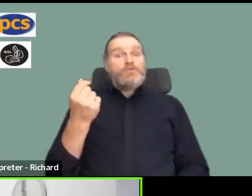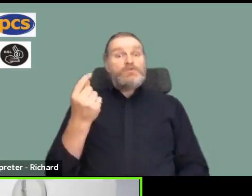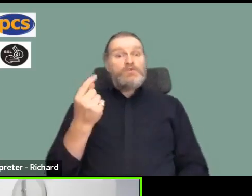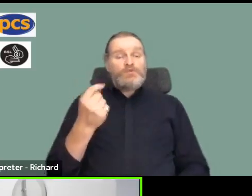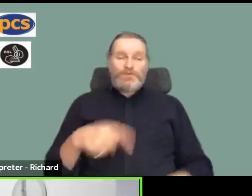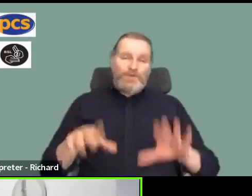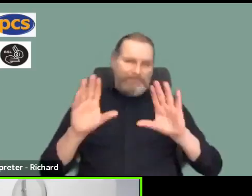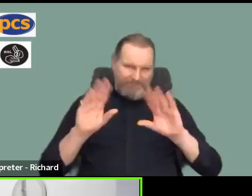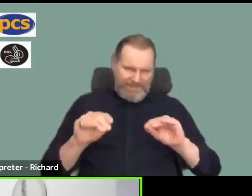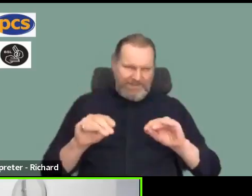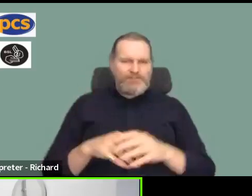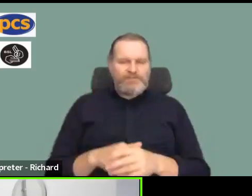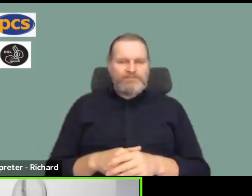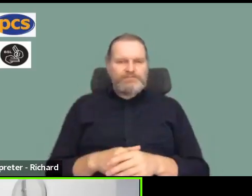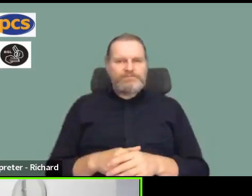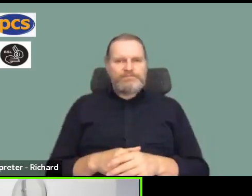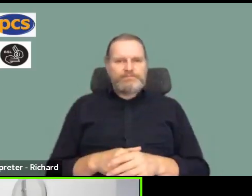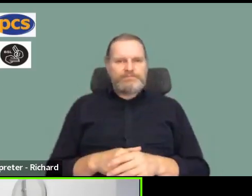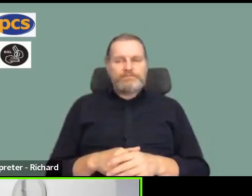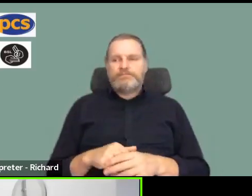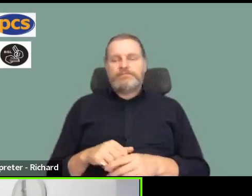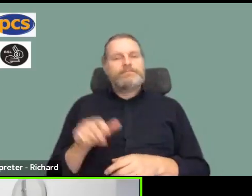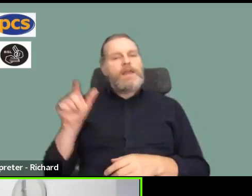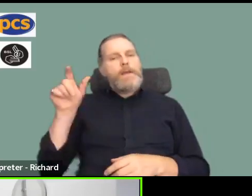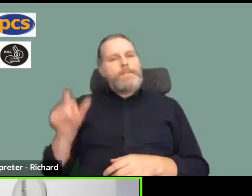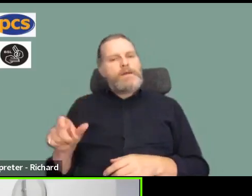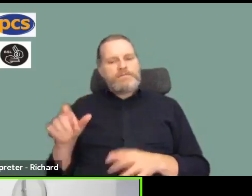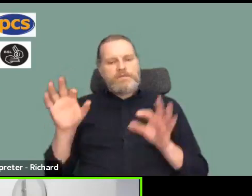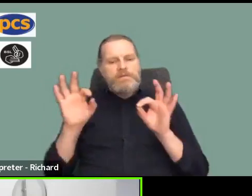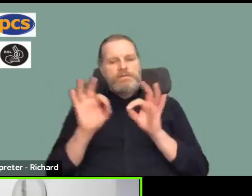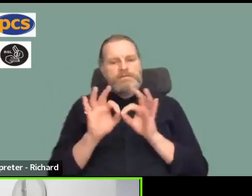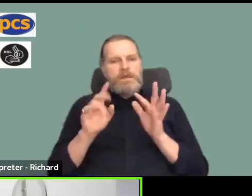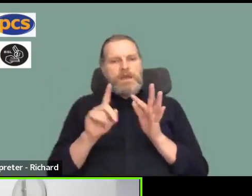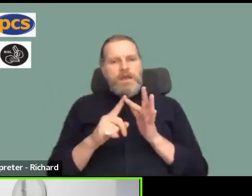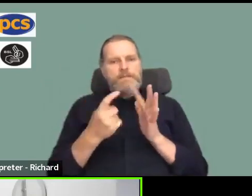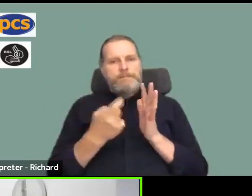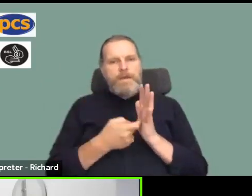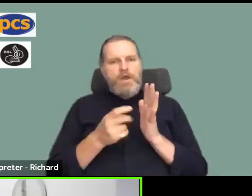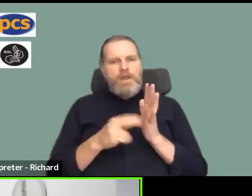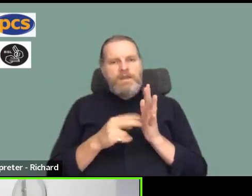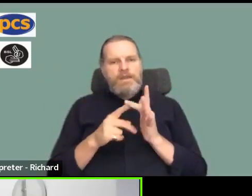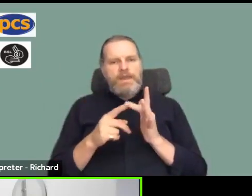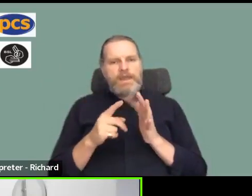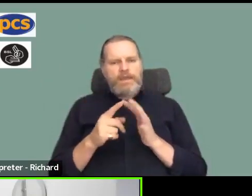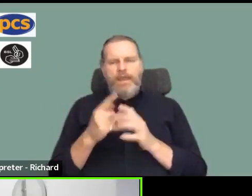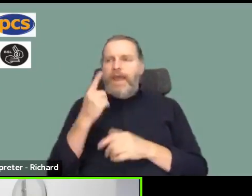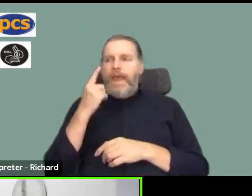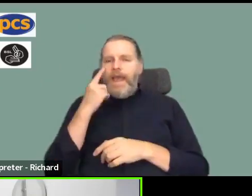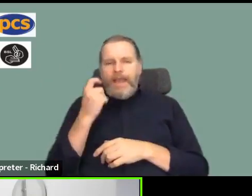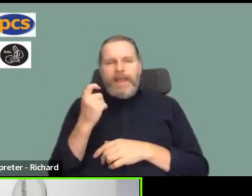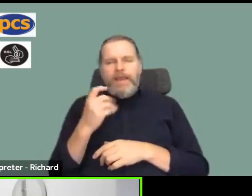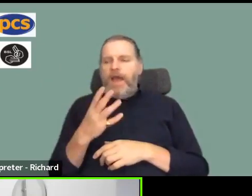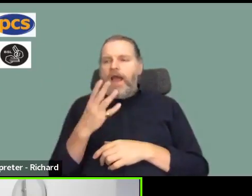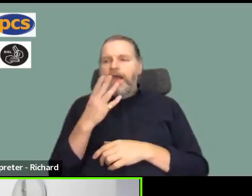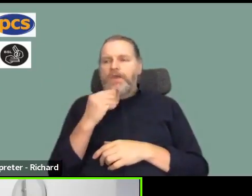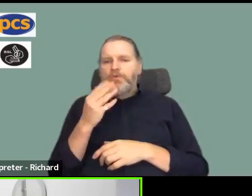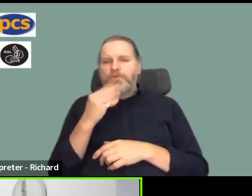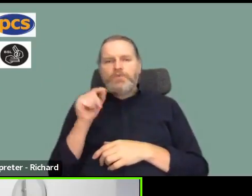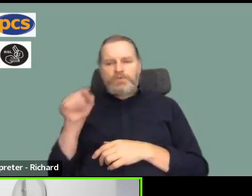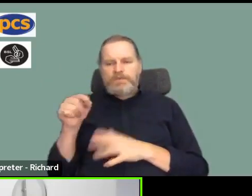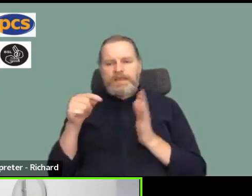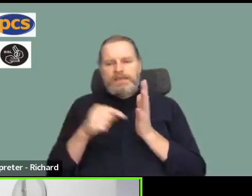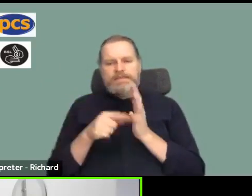to hear. Bernie says, so can I use Teams to remind my colleagues, even though I'm not a rep, I'm just a member?